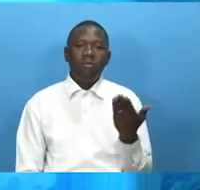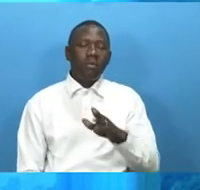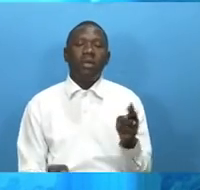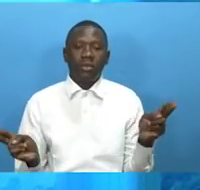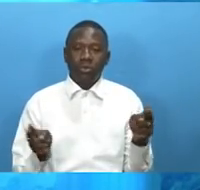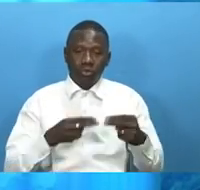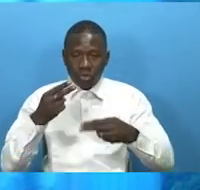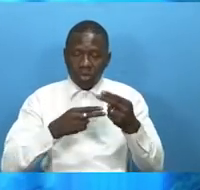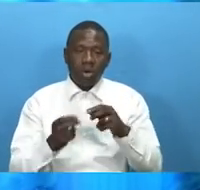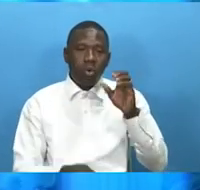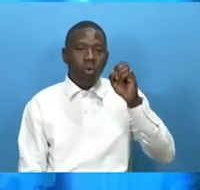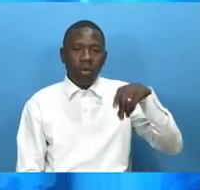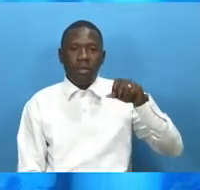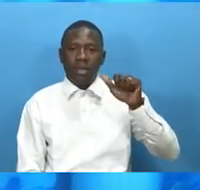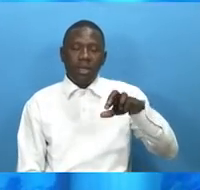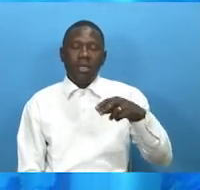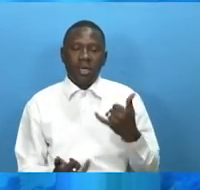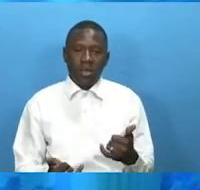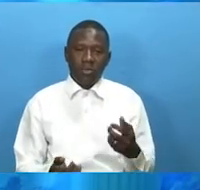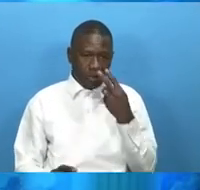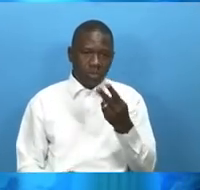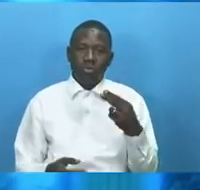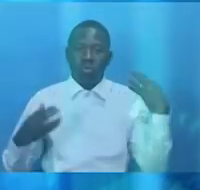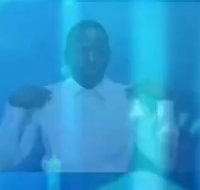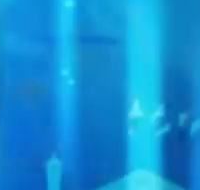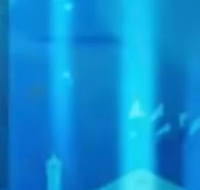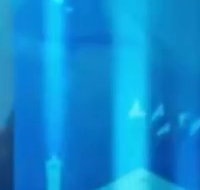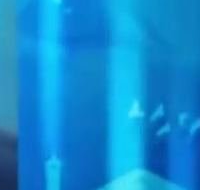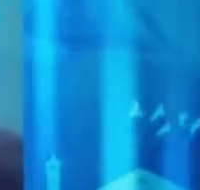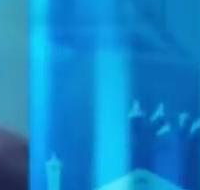story by omar pijalo now let's take a look at what is happening in the world of sports